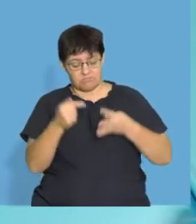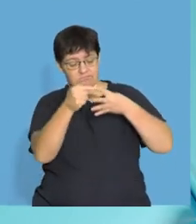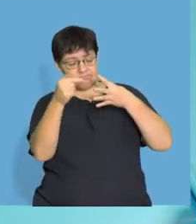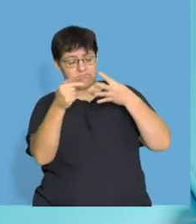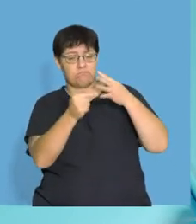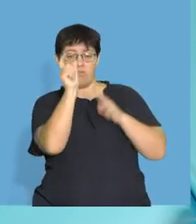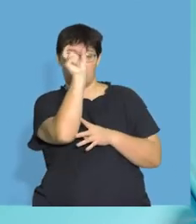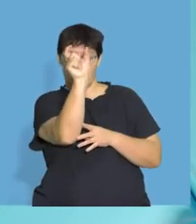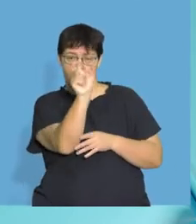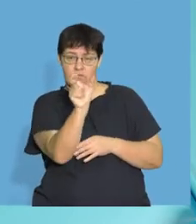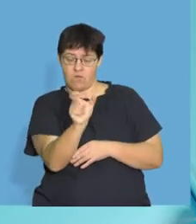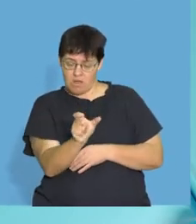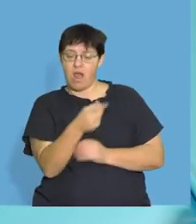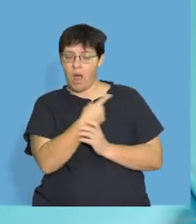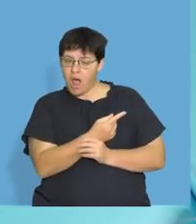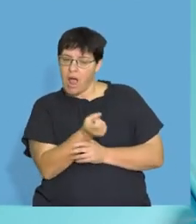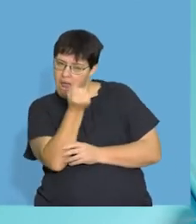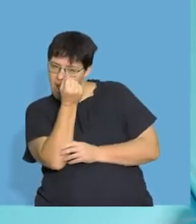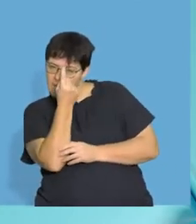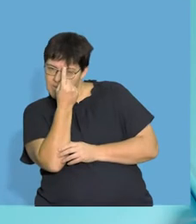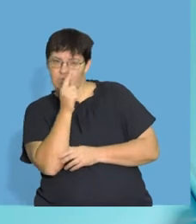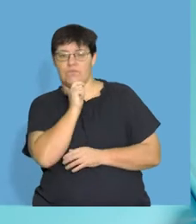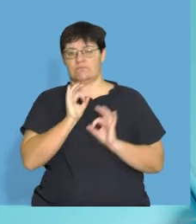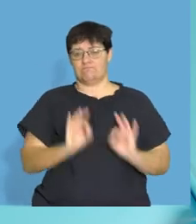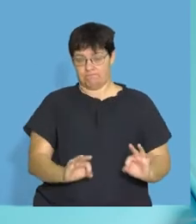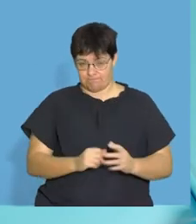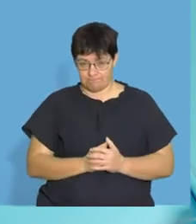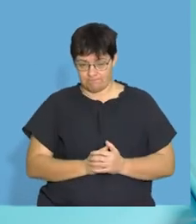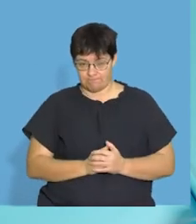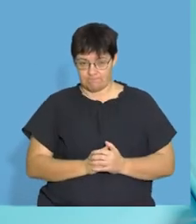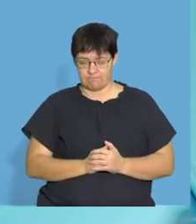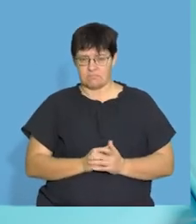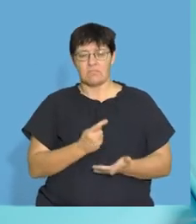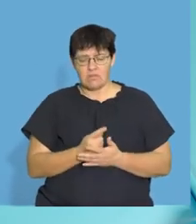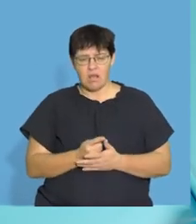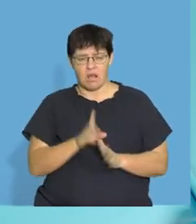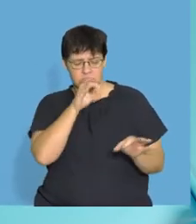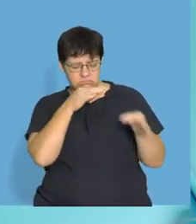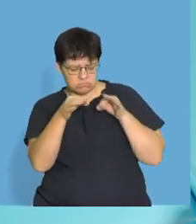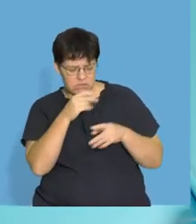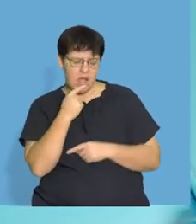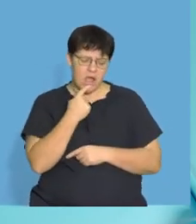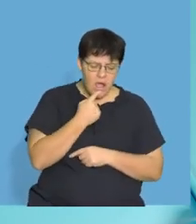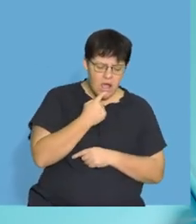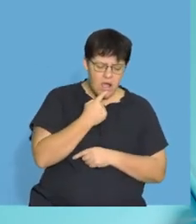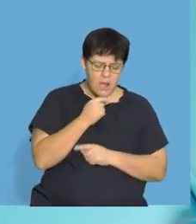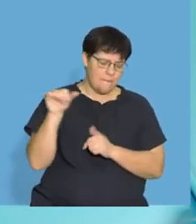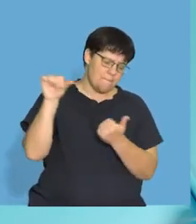to use these terms. We need to be able to understand them, right? So make sure you go through them, go back